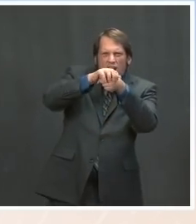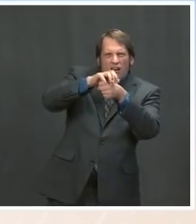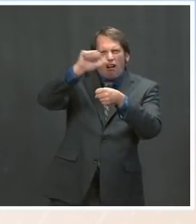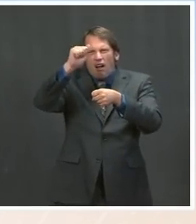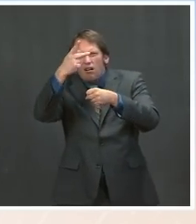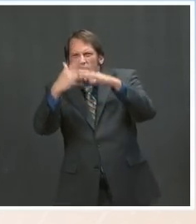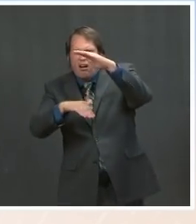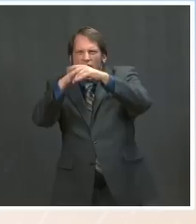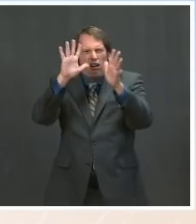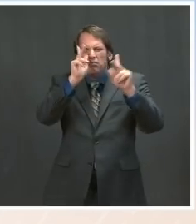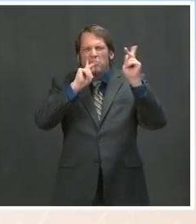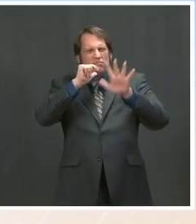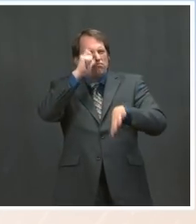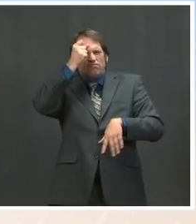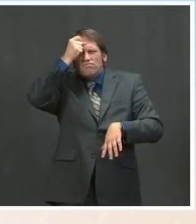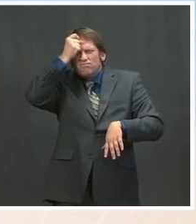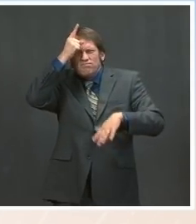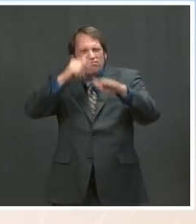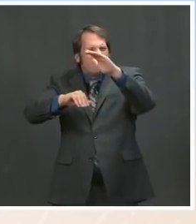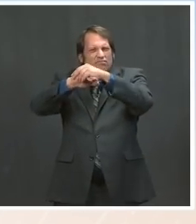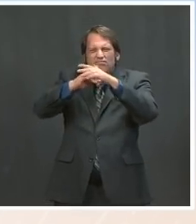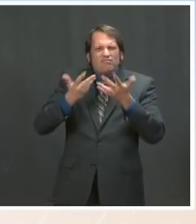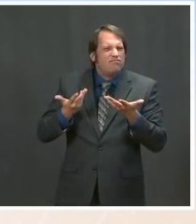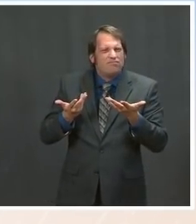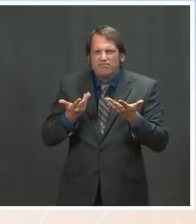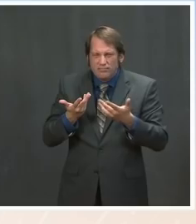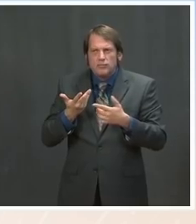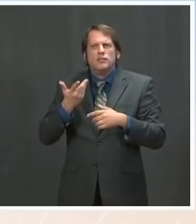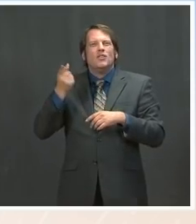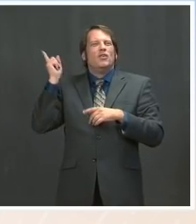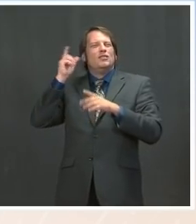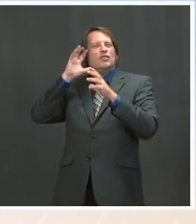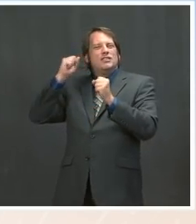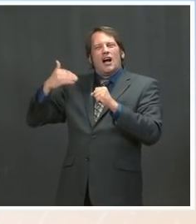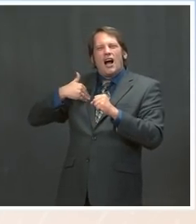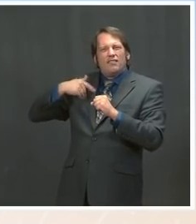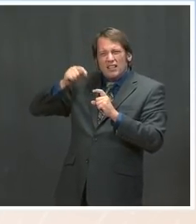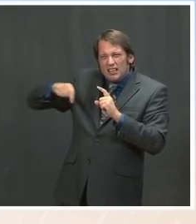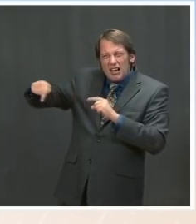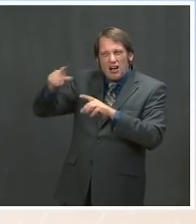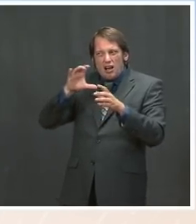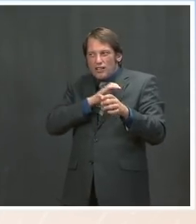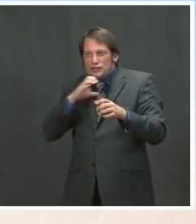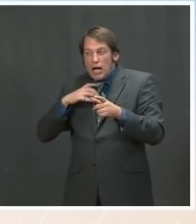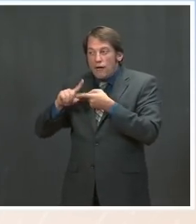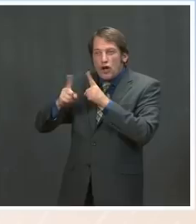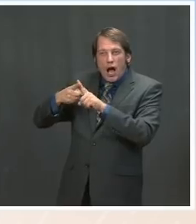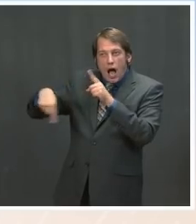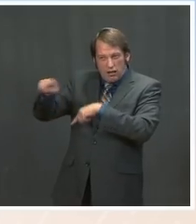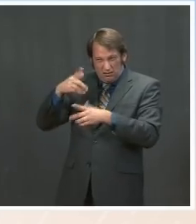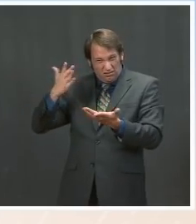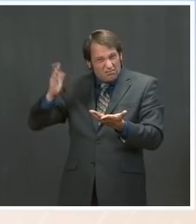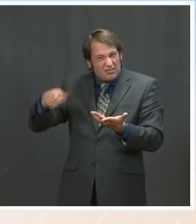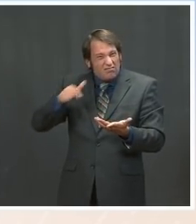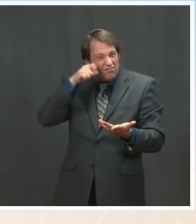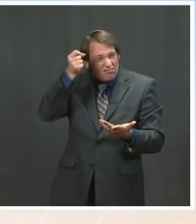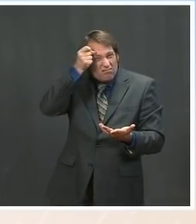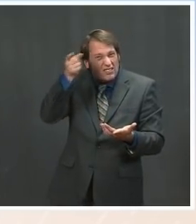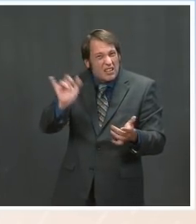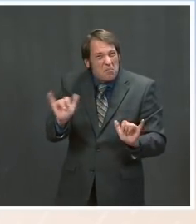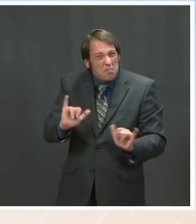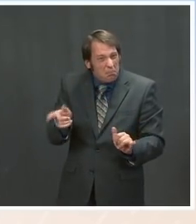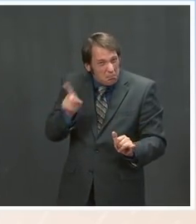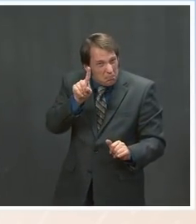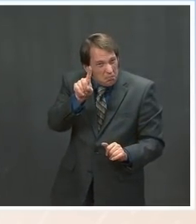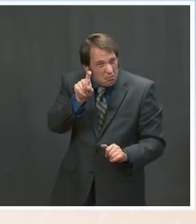on the Hill be some of those people that did not clearly understand? Ms. Well, I don't think I was placing blame. I was more characterizing that we recognized